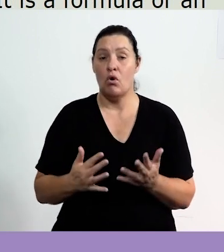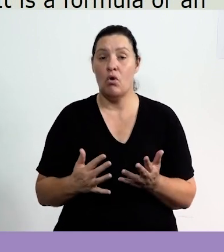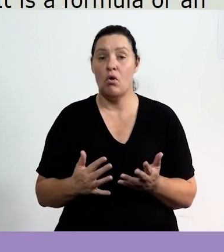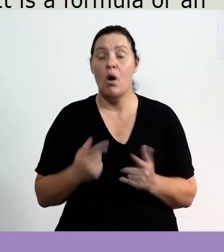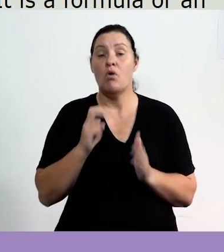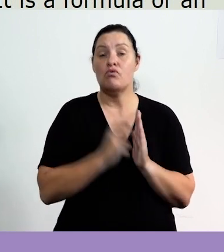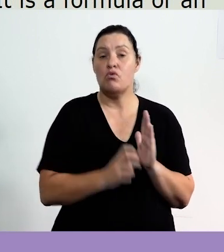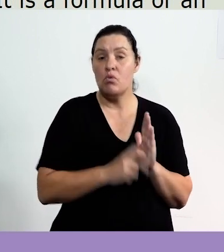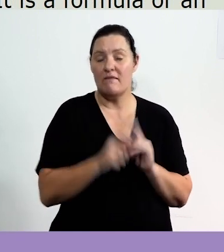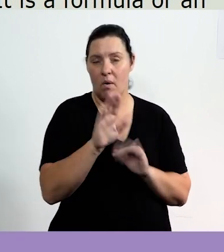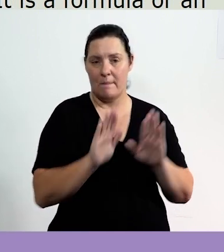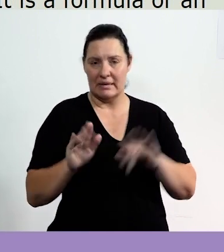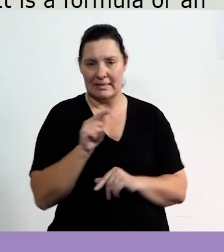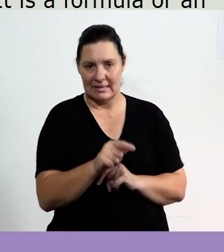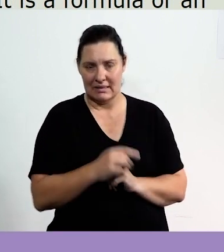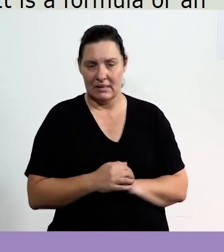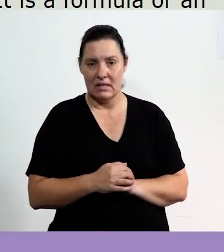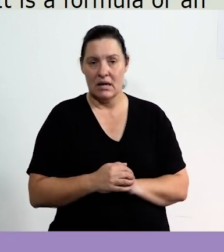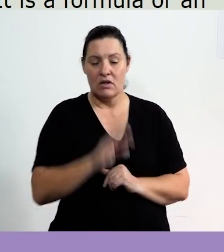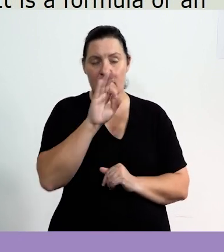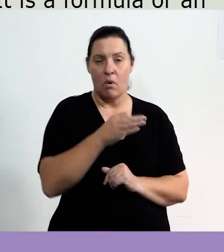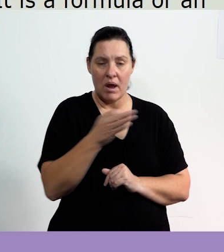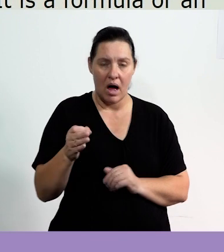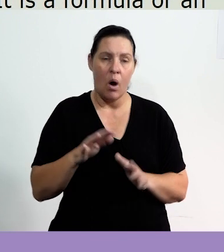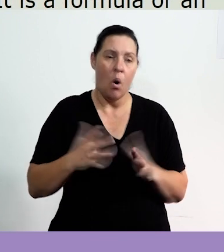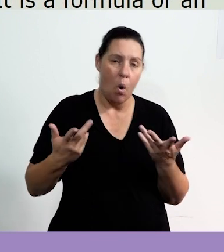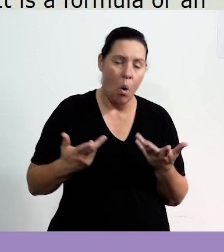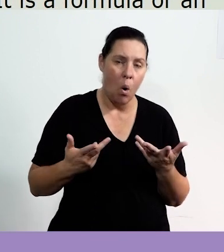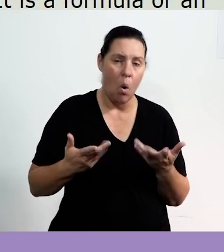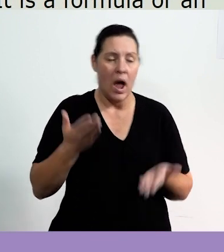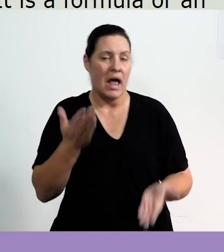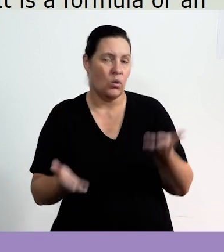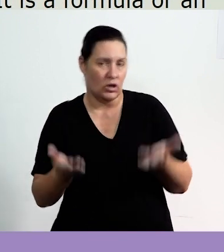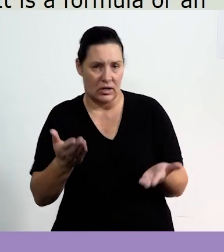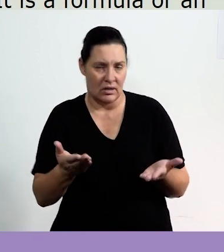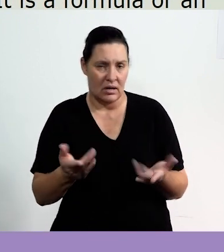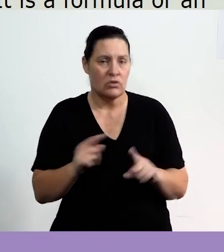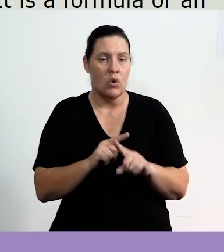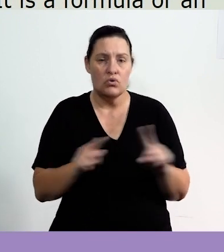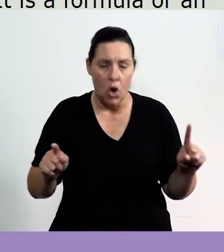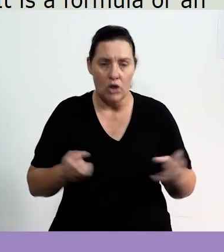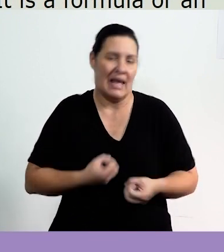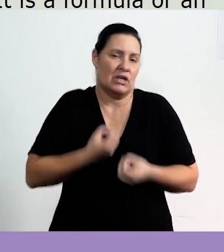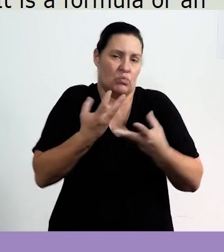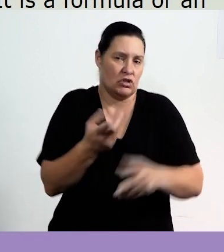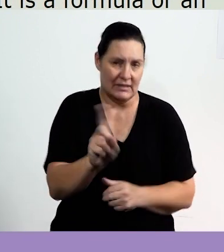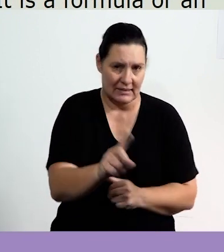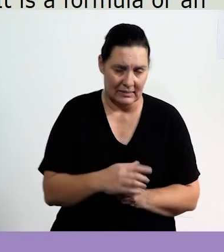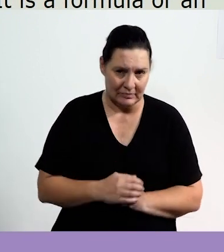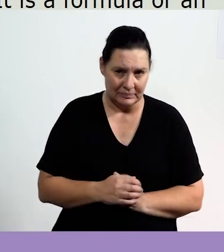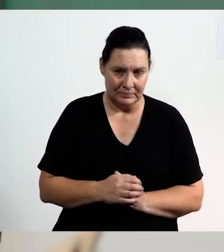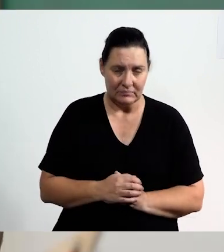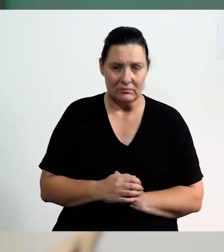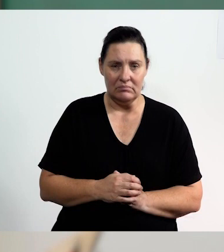So it would be the rule for that pattern. It is a formula or an equation, and it's not an expression.